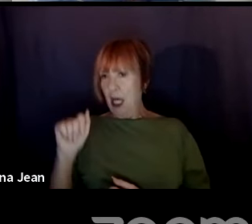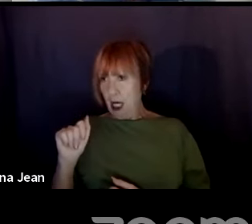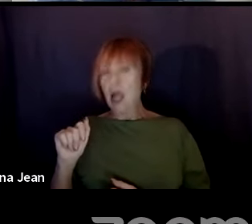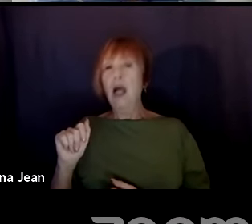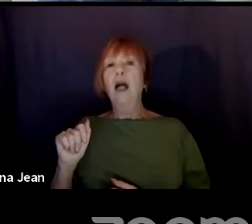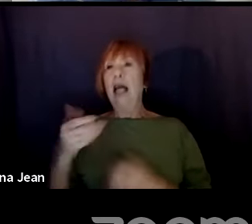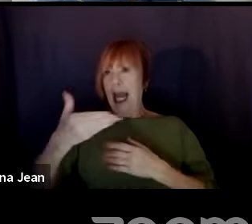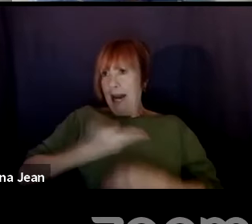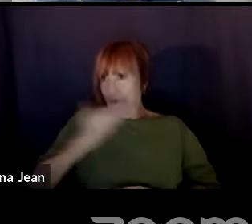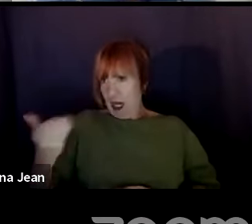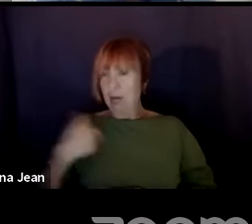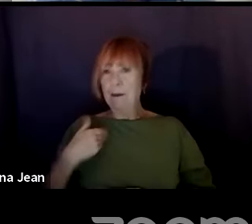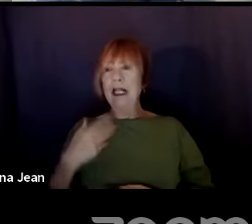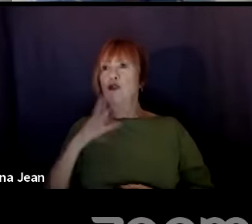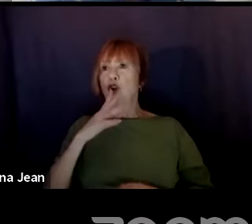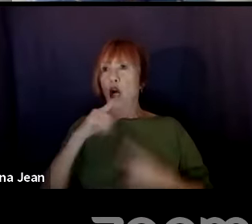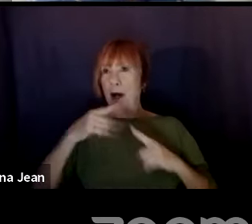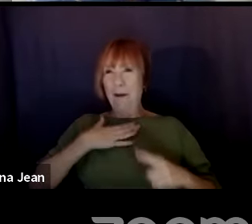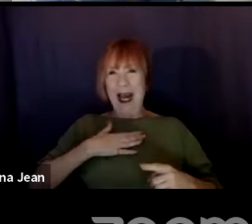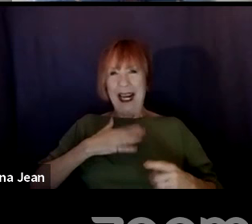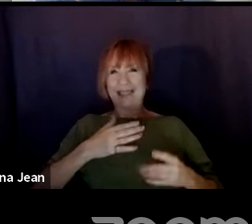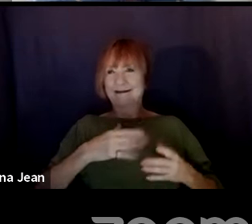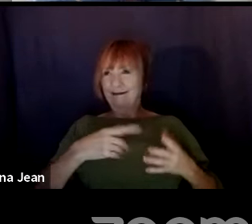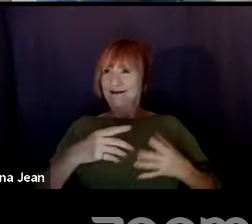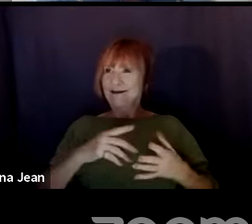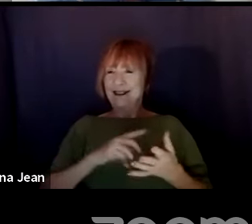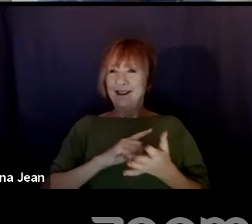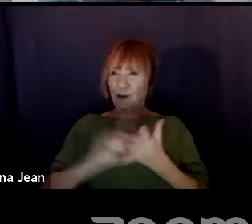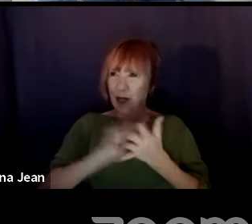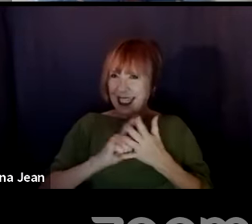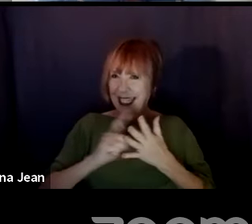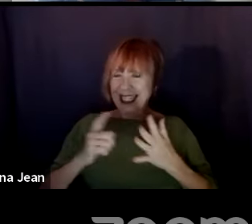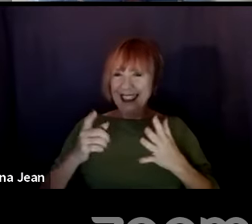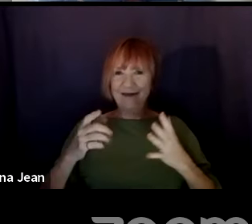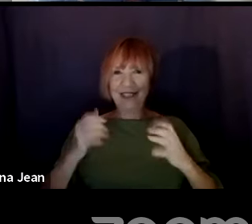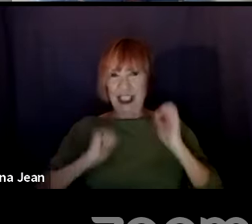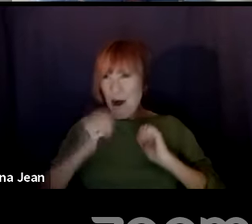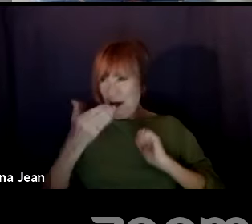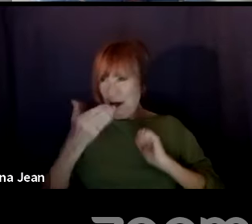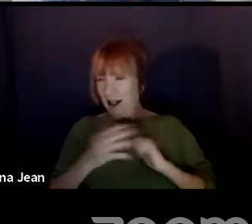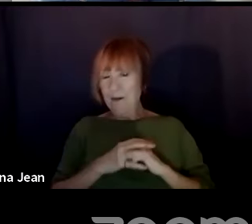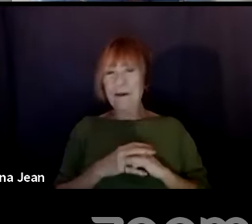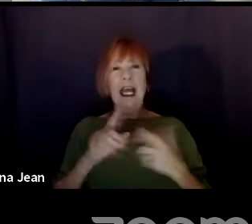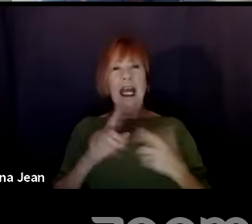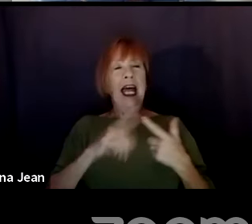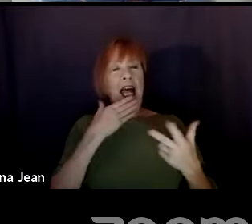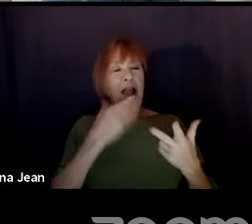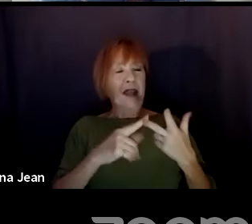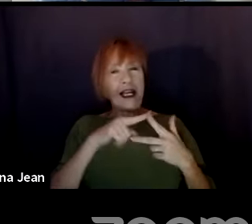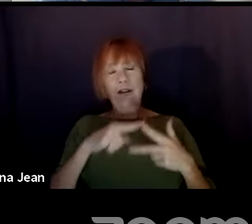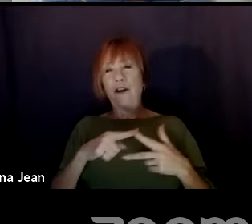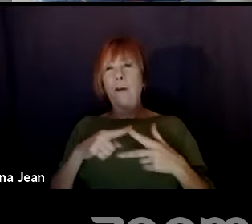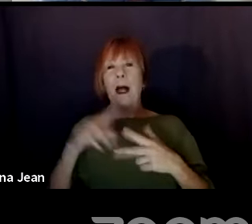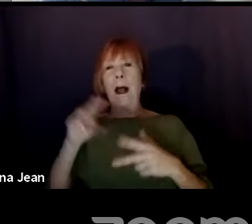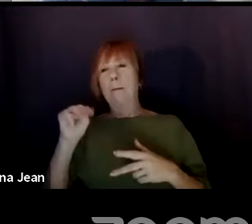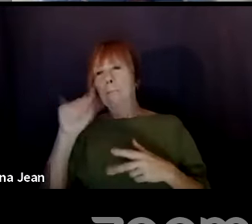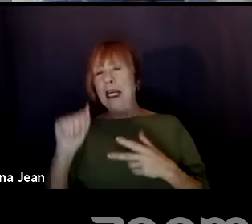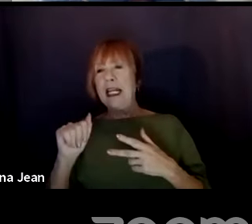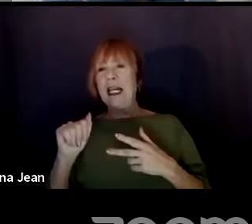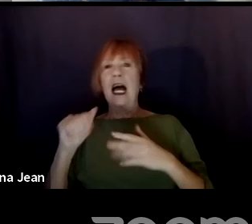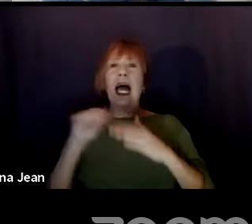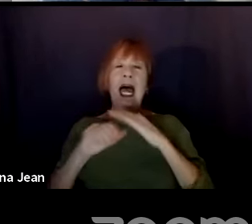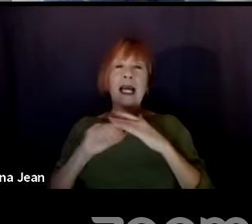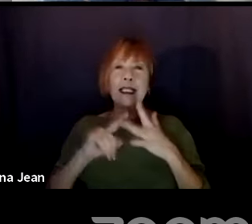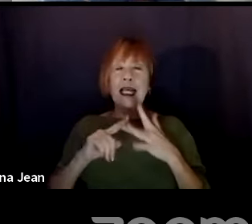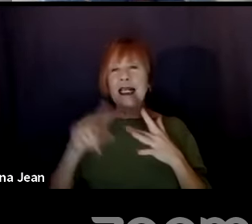find that on my Facebook and Twitter and all that sort of stuff. want to say thank you to Joita. I want to say thank you to Alan Rucker from the media access awards, Nick Novicki from the